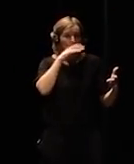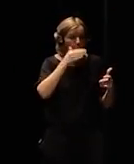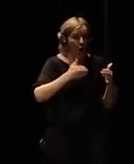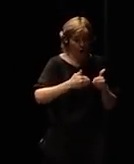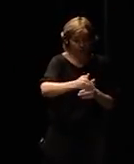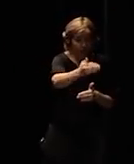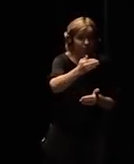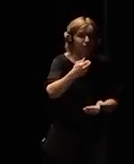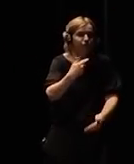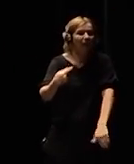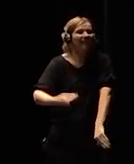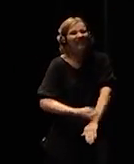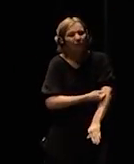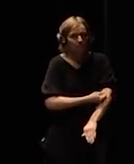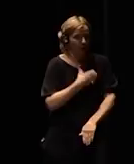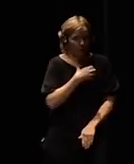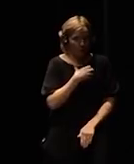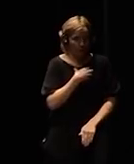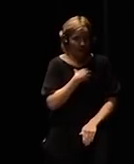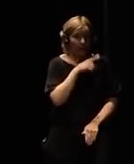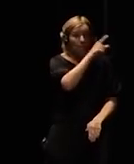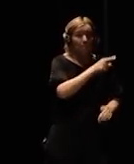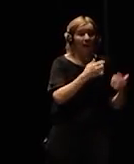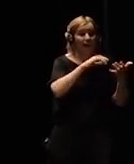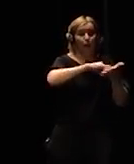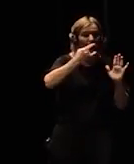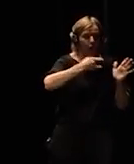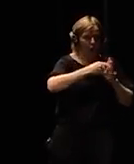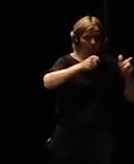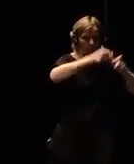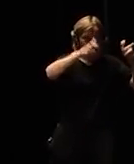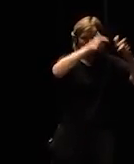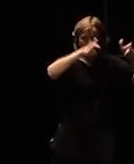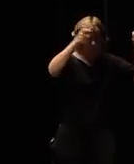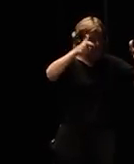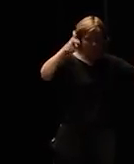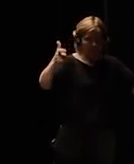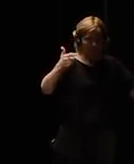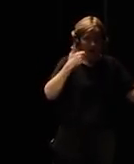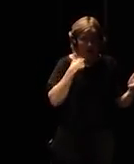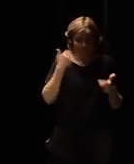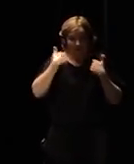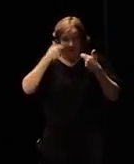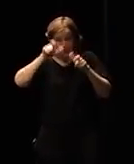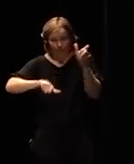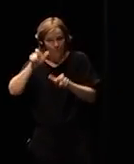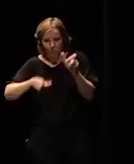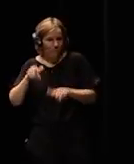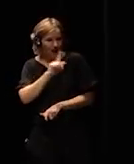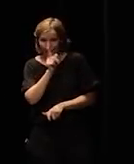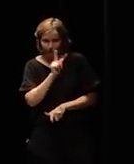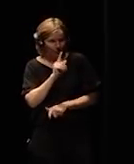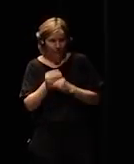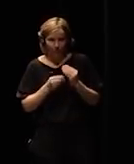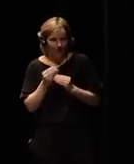Technology is exponential but humans are not. We cannot multitask we are all